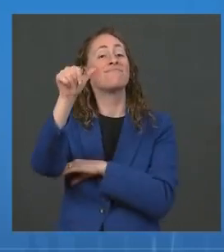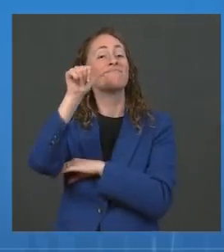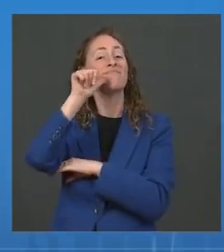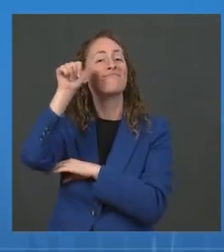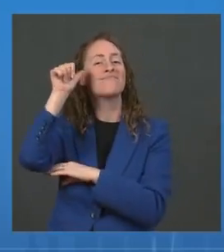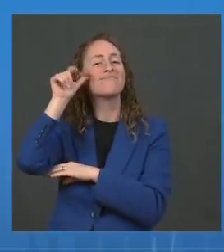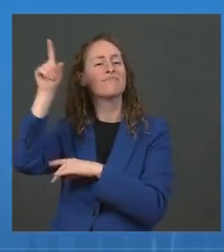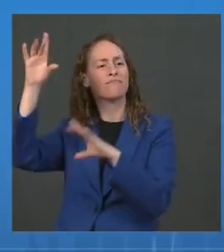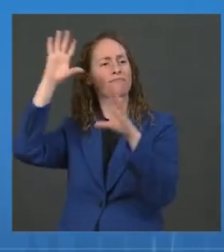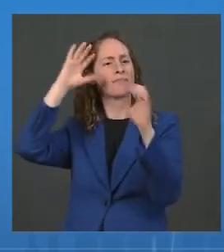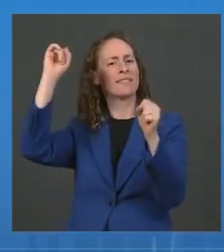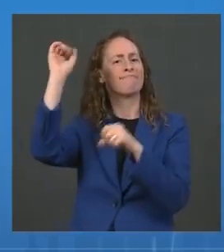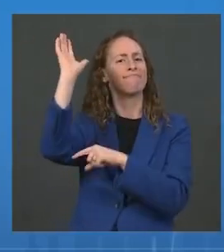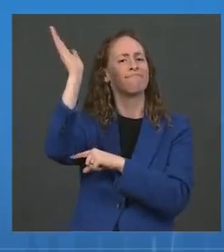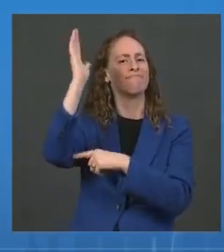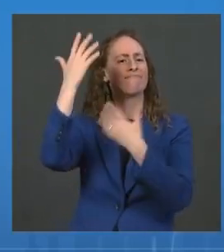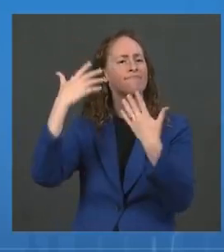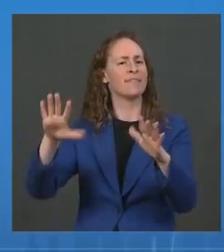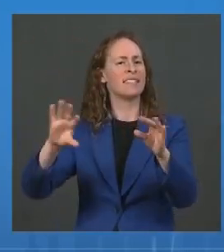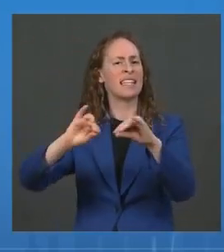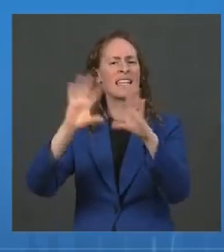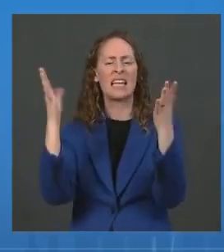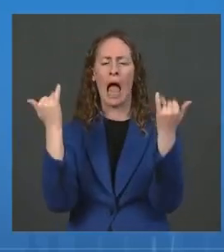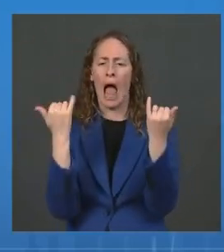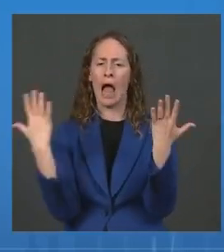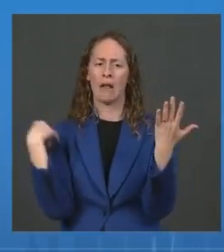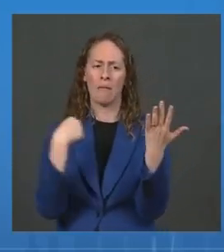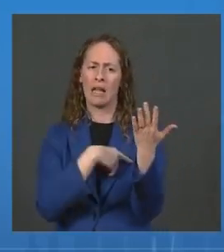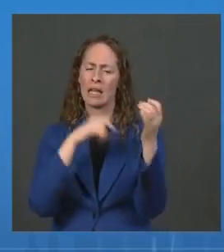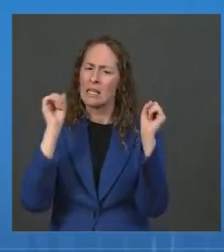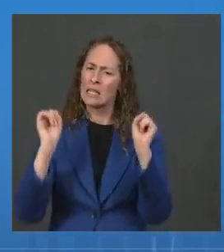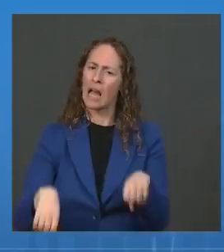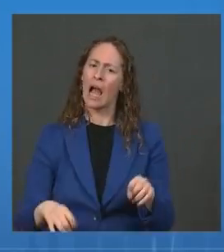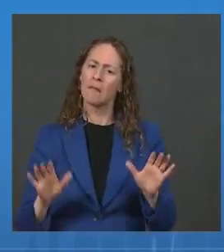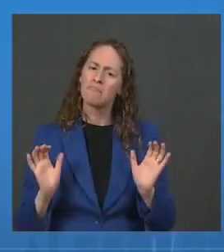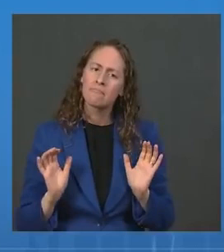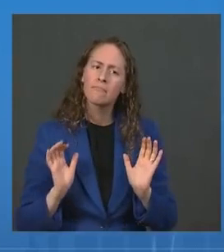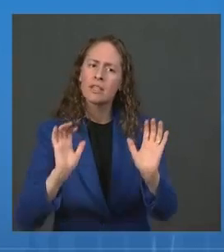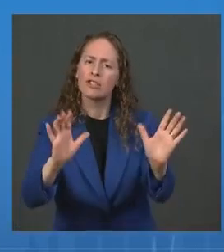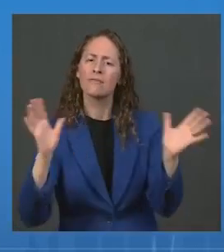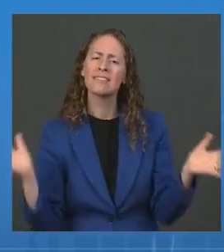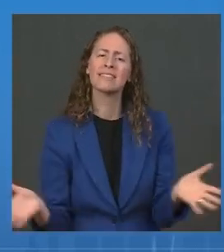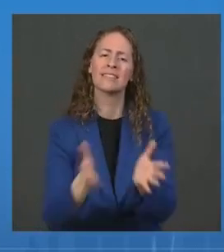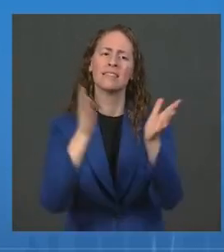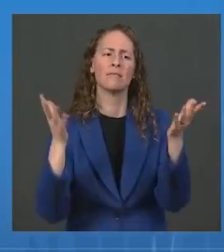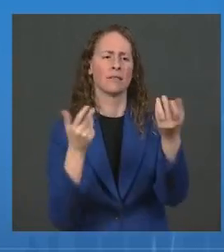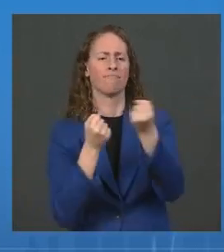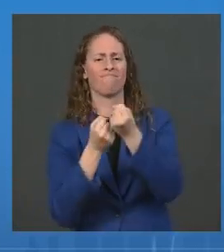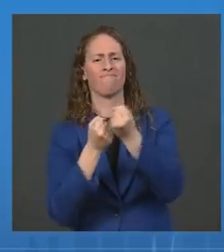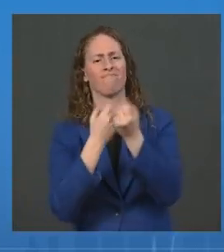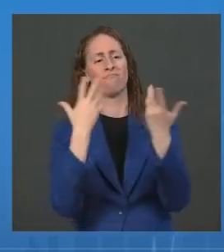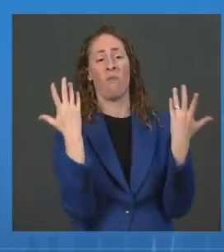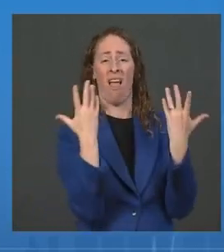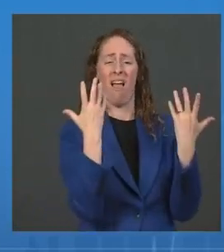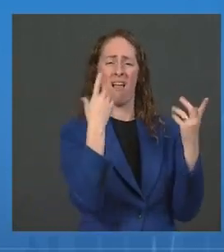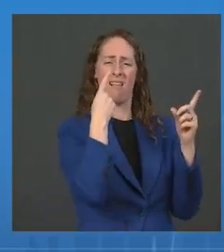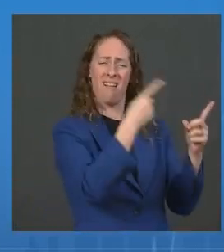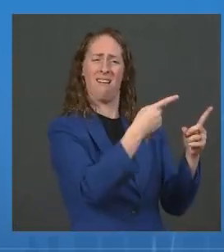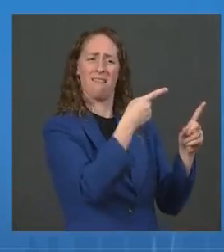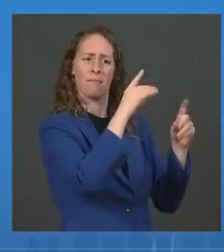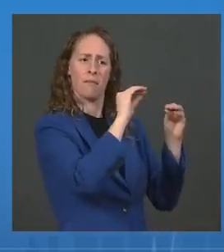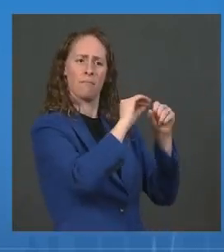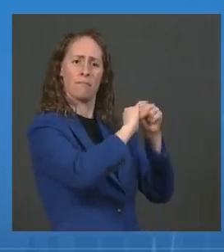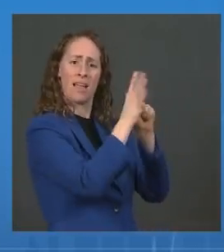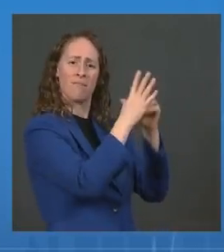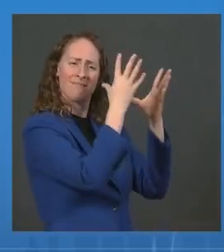to be pulling on every lever the federal government has to respond to the virus. And helping more people get vaccinated is one of the key strategies